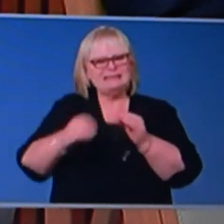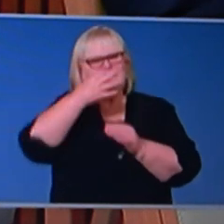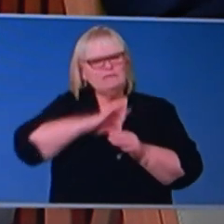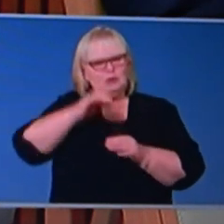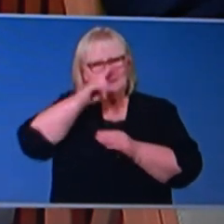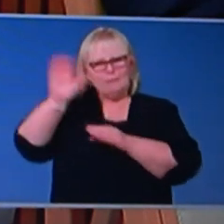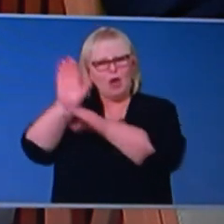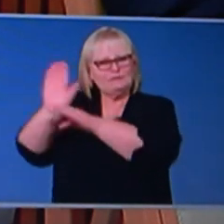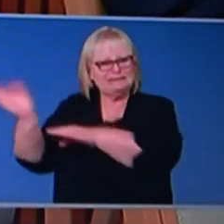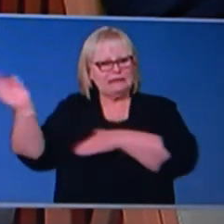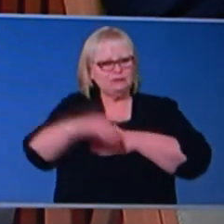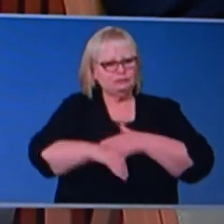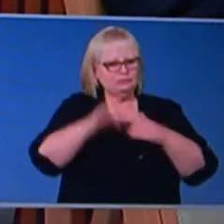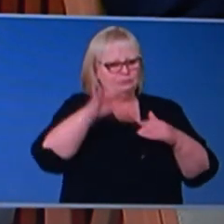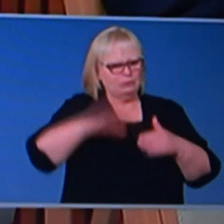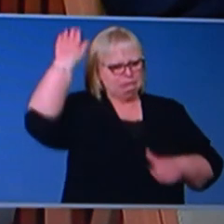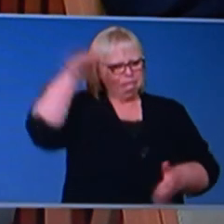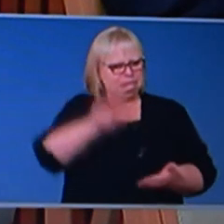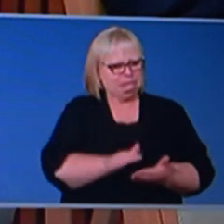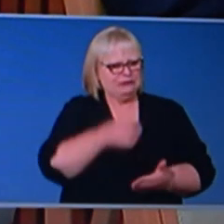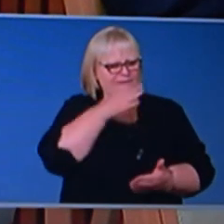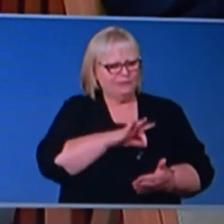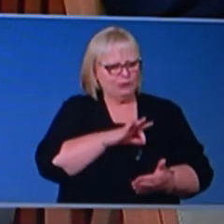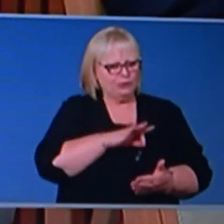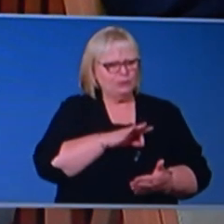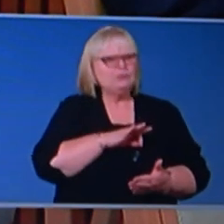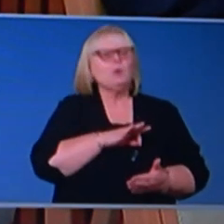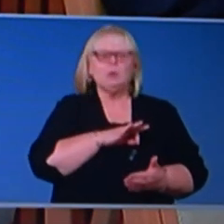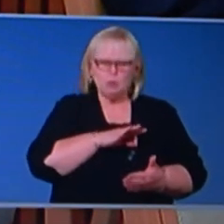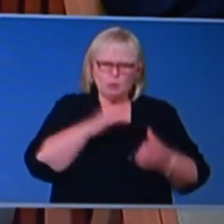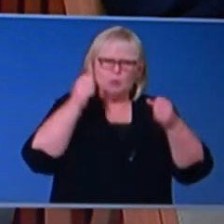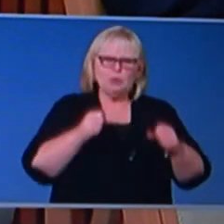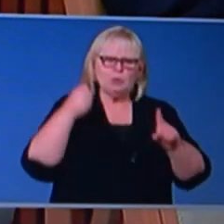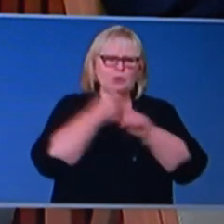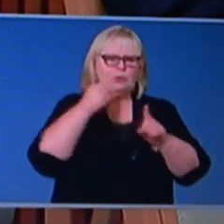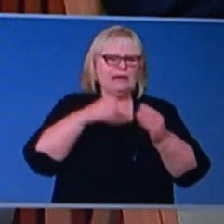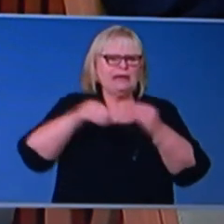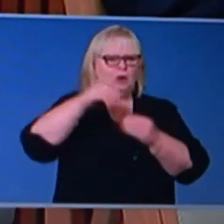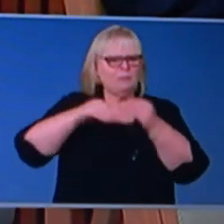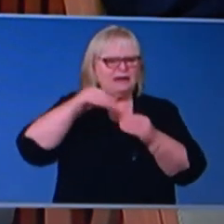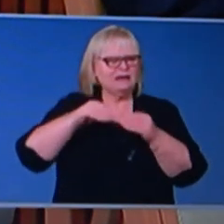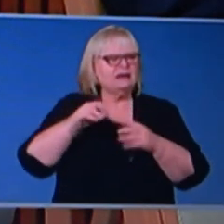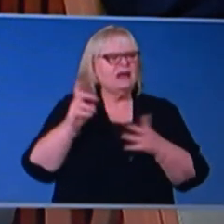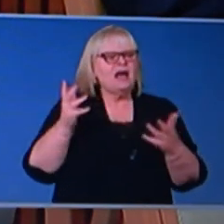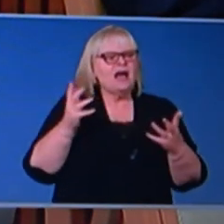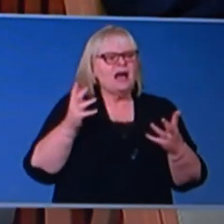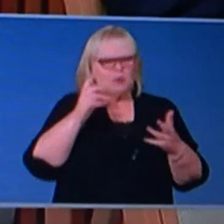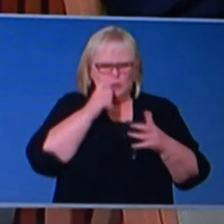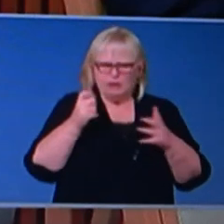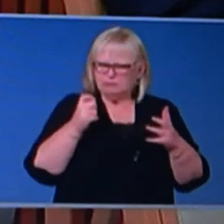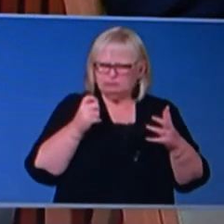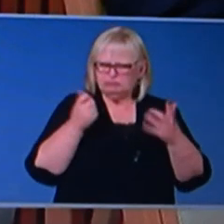economically, as you'd appreciate. Um, what's the sort of economic advice you're getting about the potential economic impact from that? And